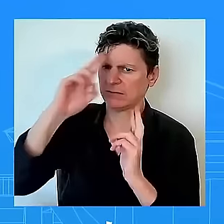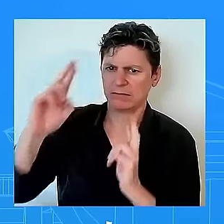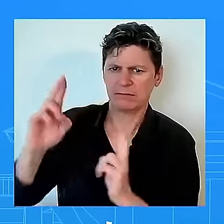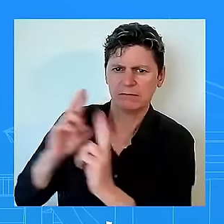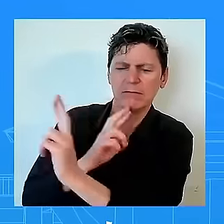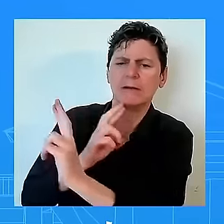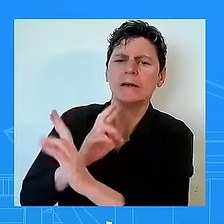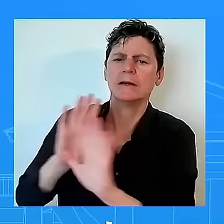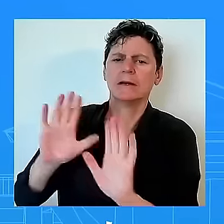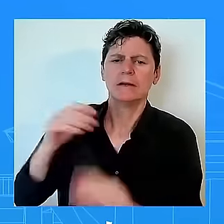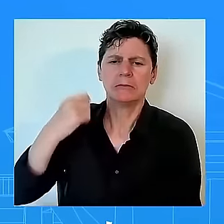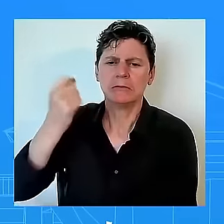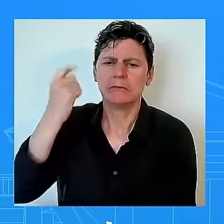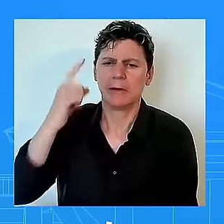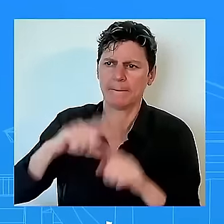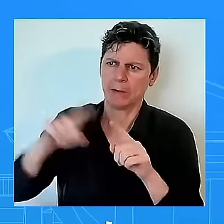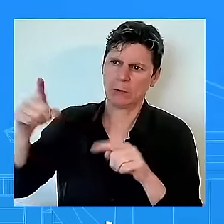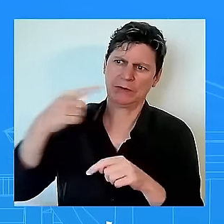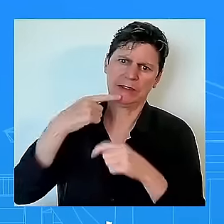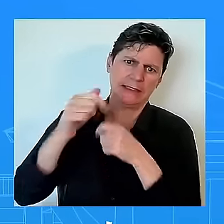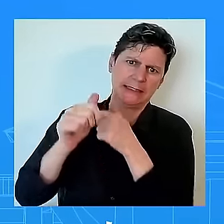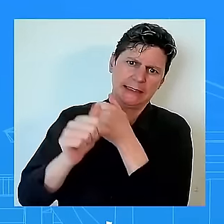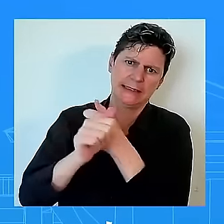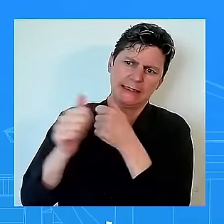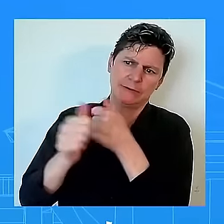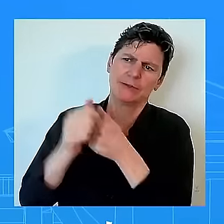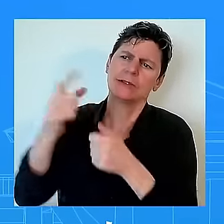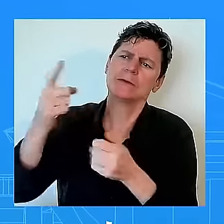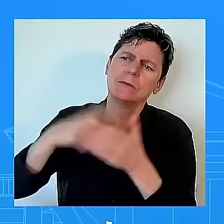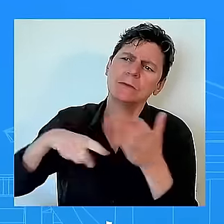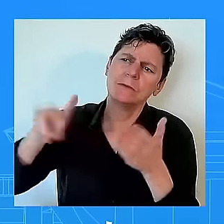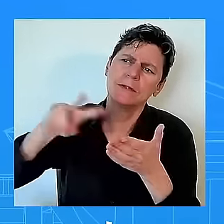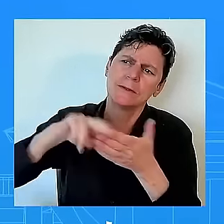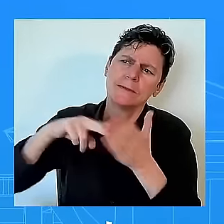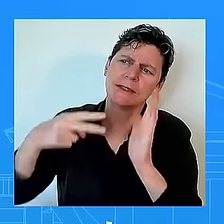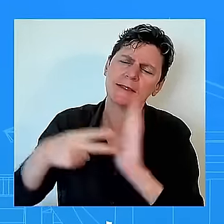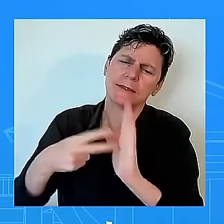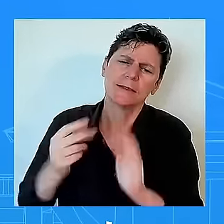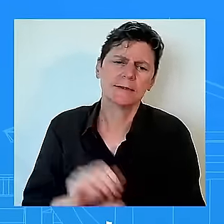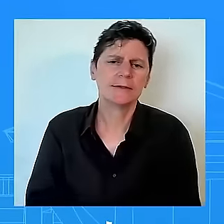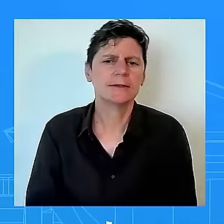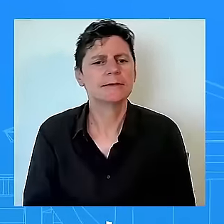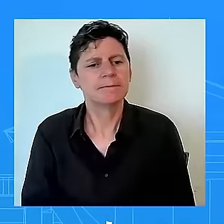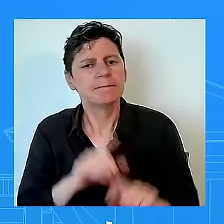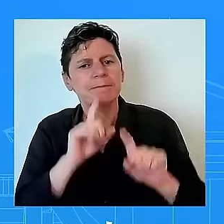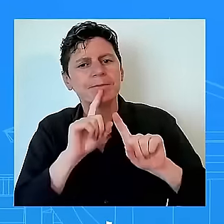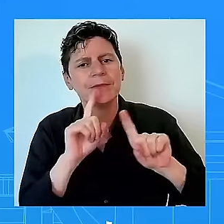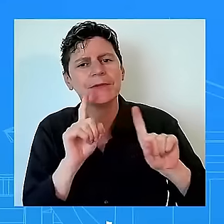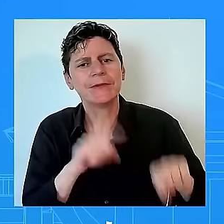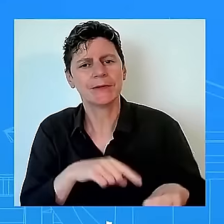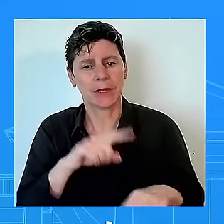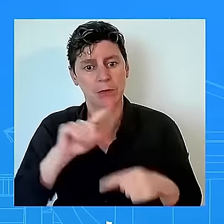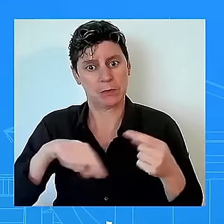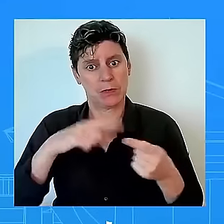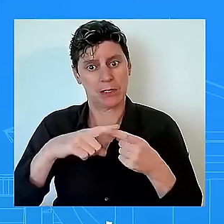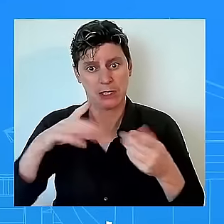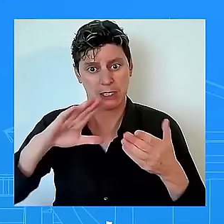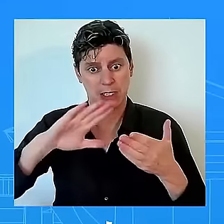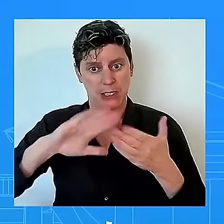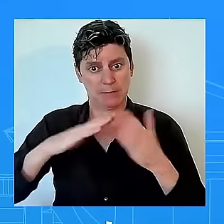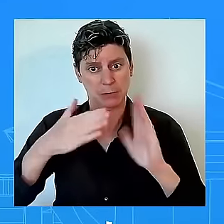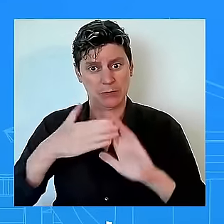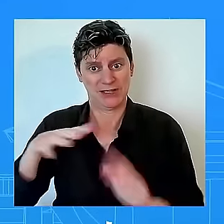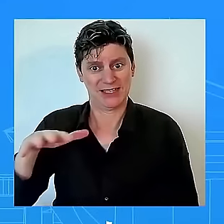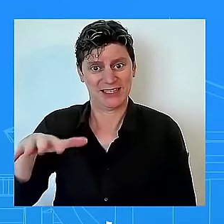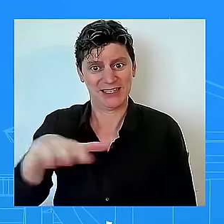communities feel unsafe uh because these type of hateful smears these conspiracy theories are being spread